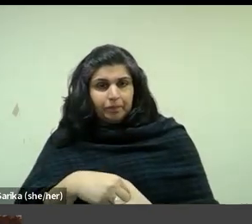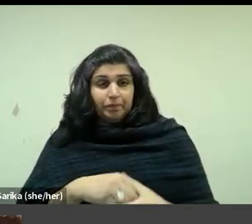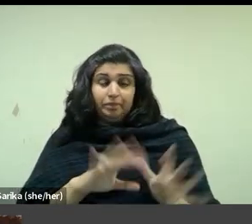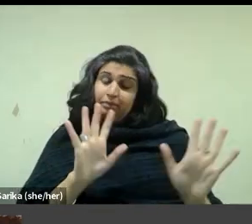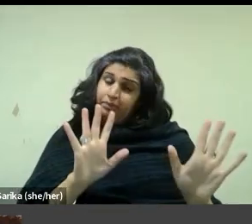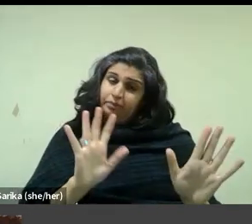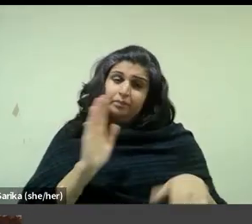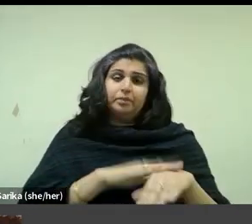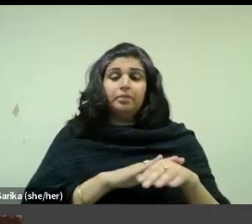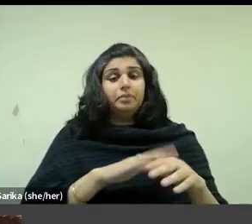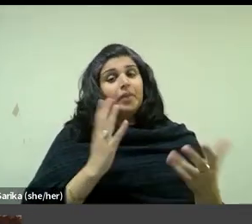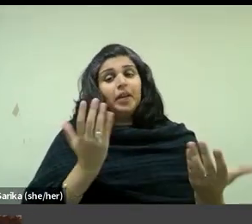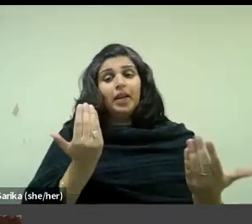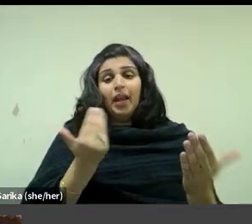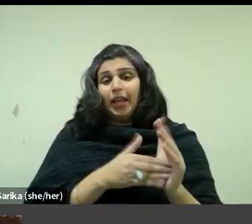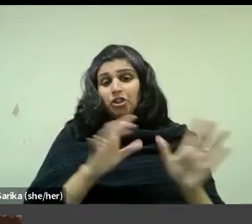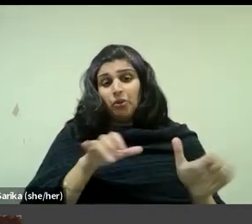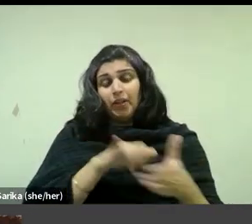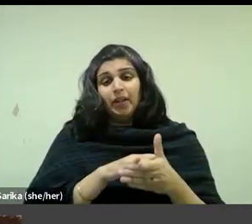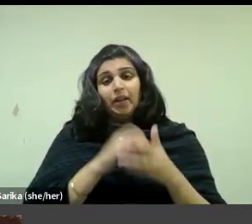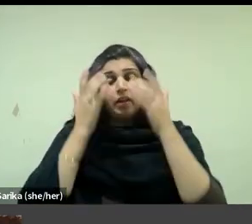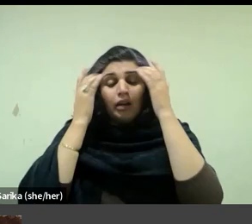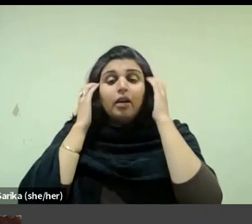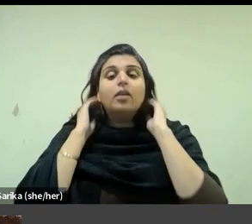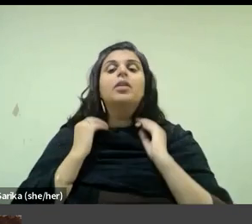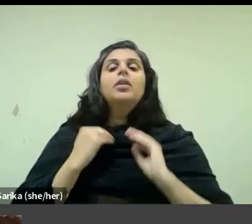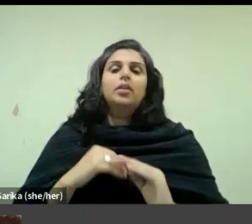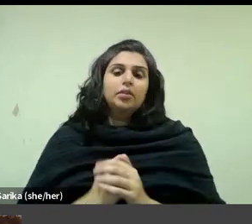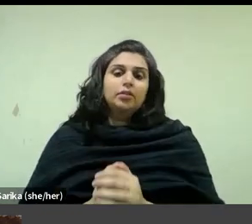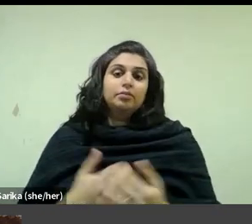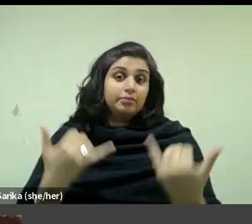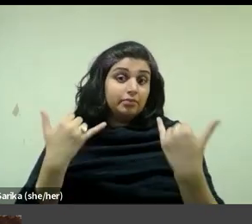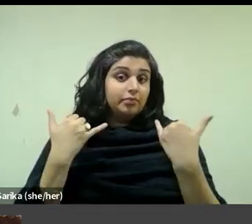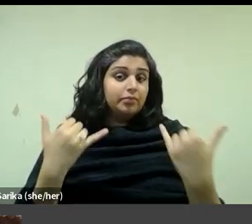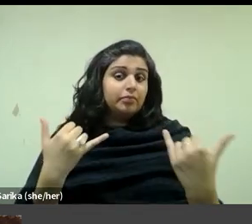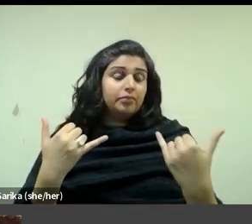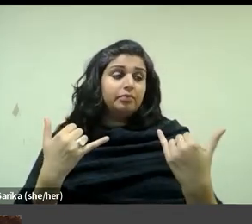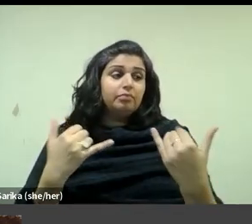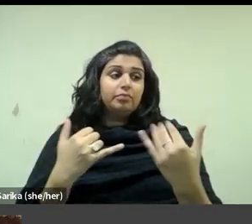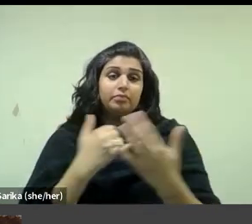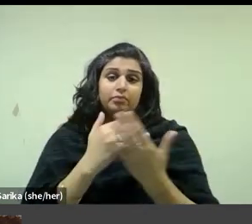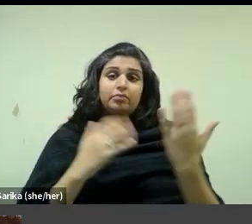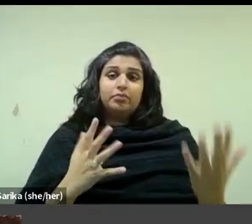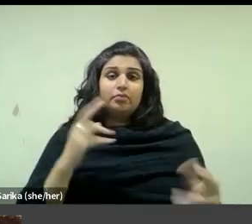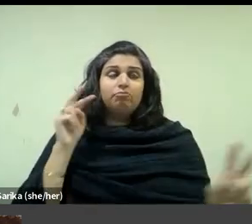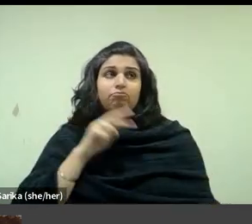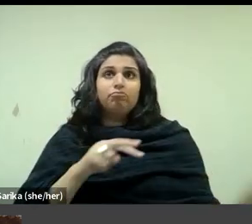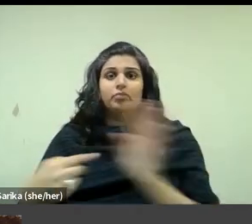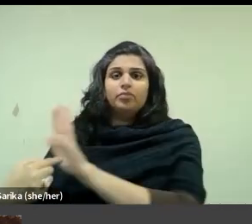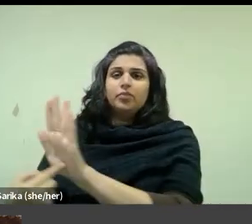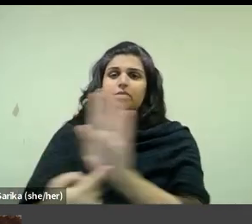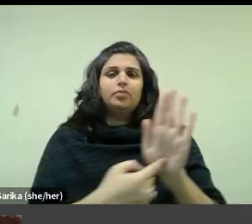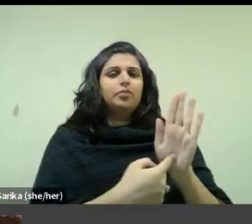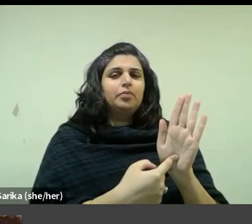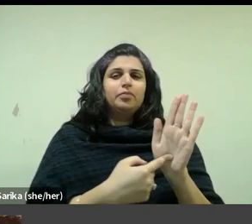Unless, unless that is, one was among the many contemporary artists looking only to display the thinly